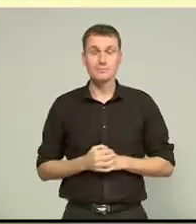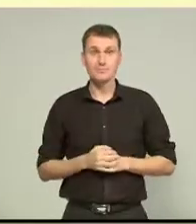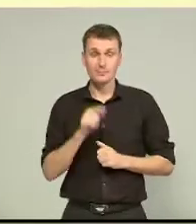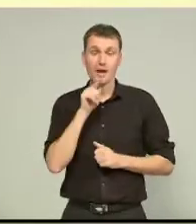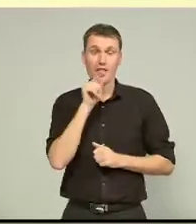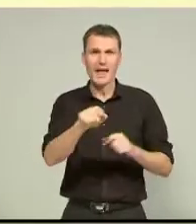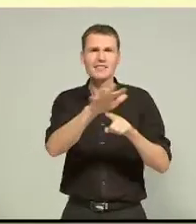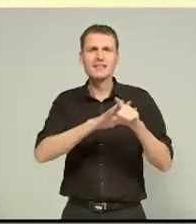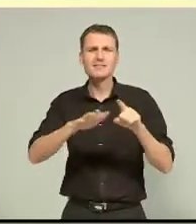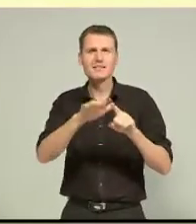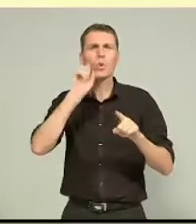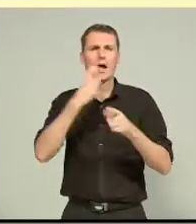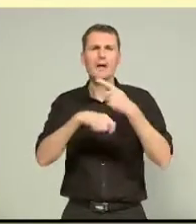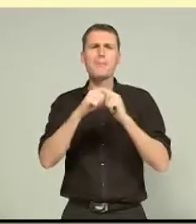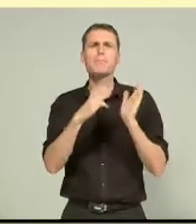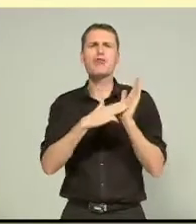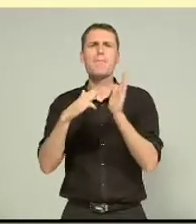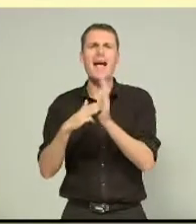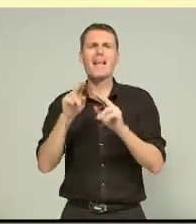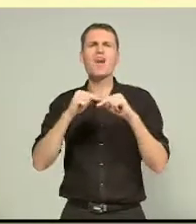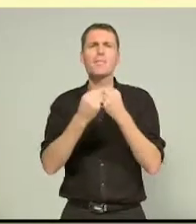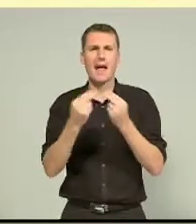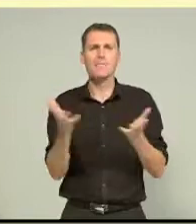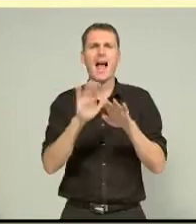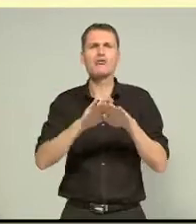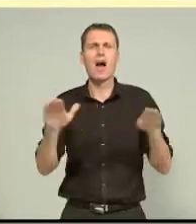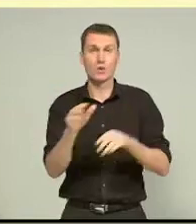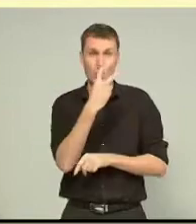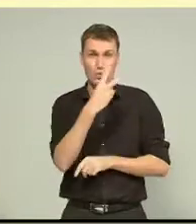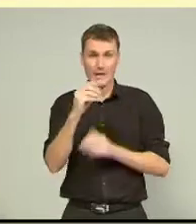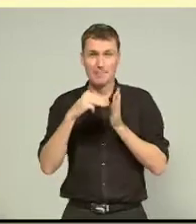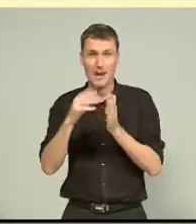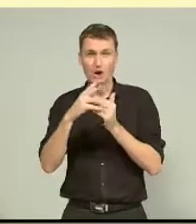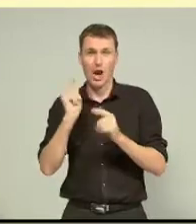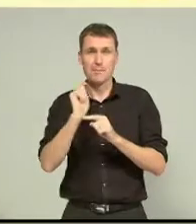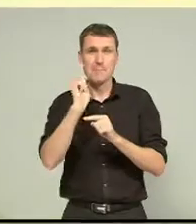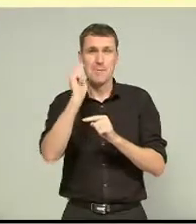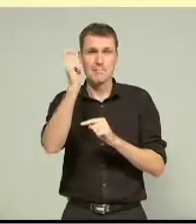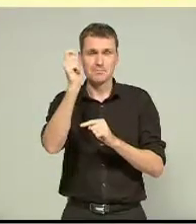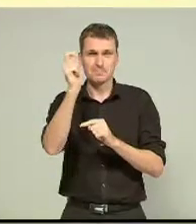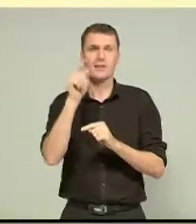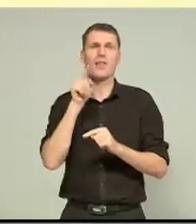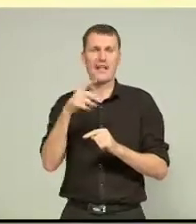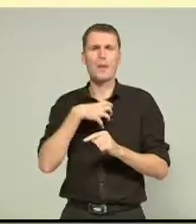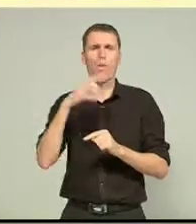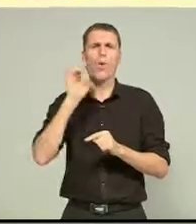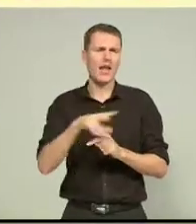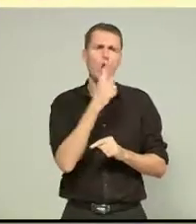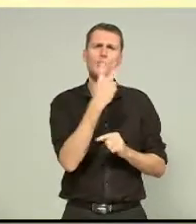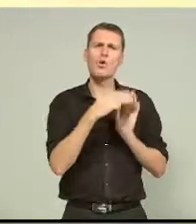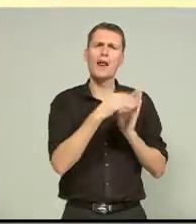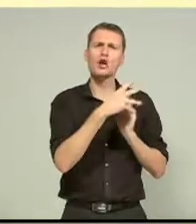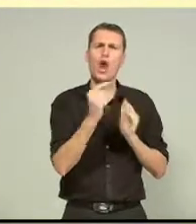to the Margaret Mayhew family playground, costing $20 million to construct, a much larger price tag than the $2 million